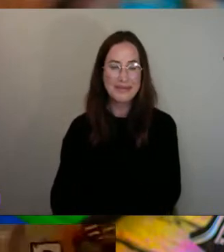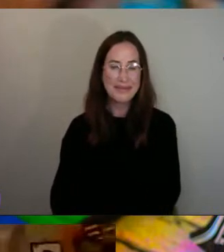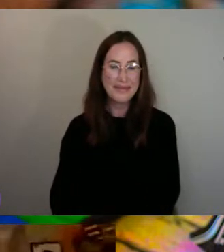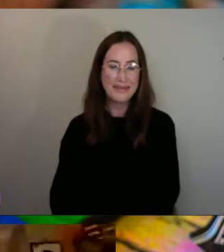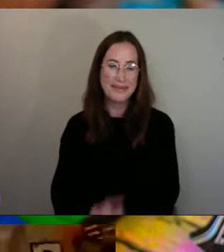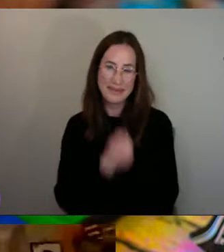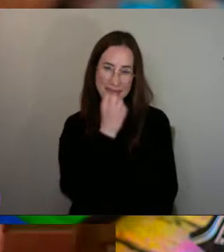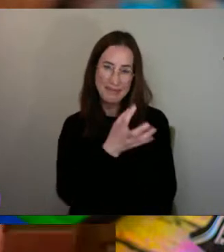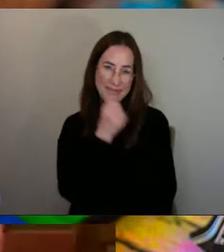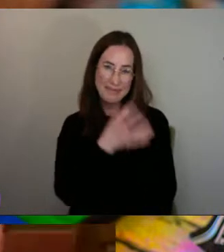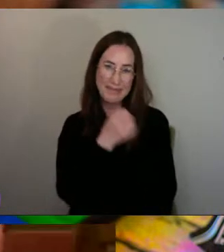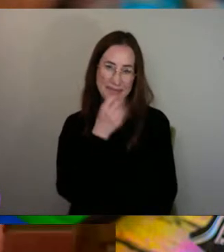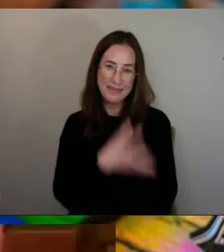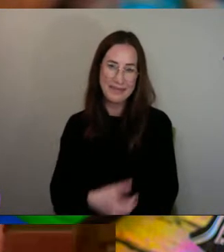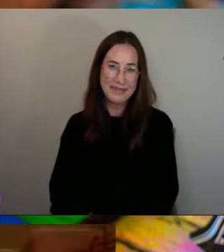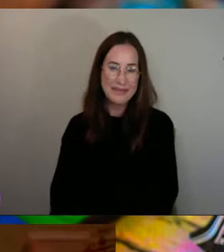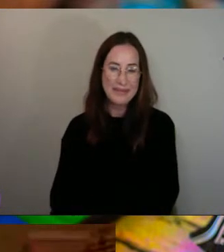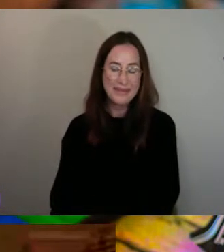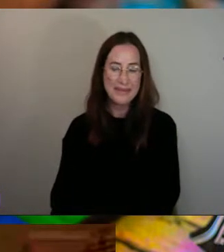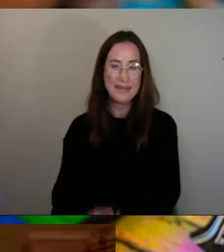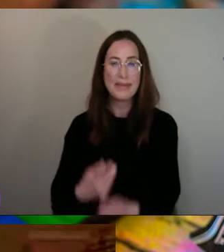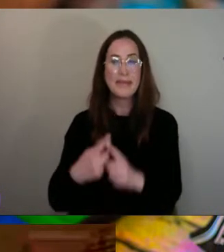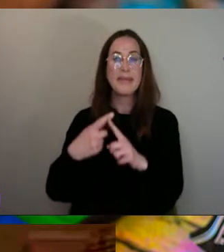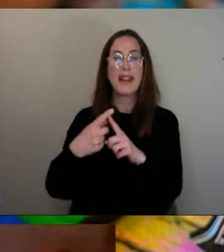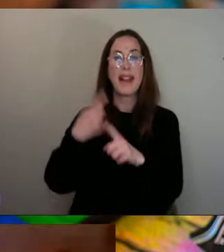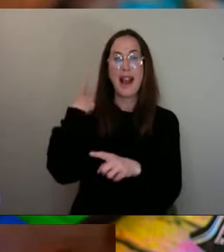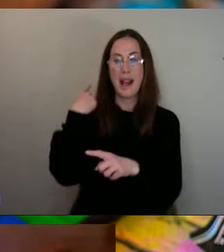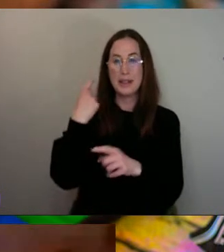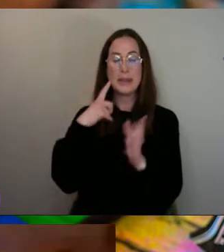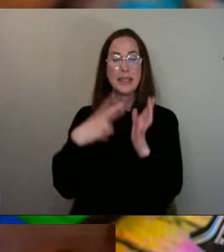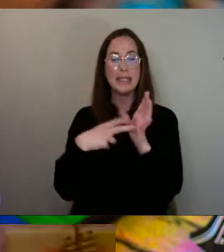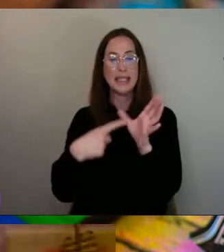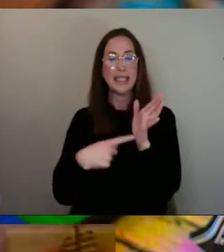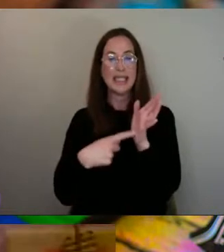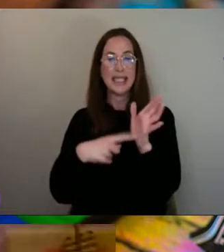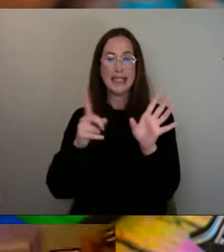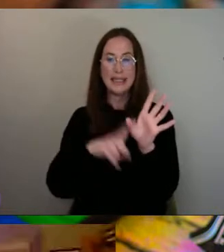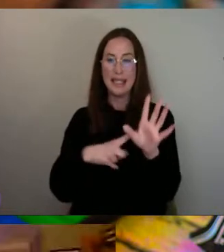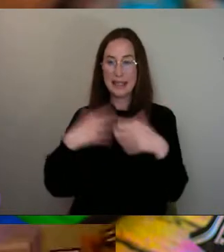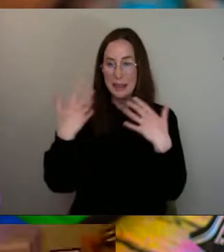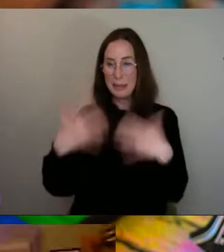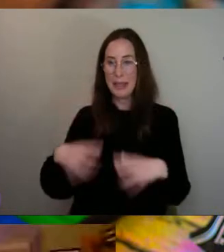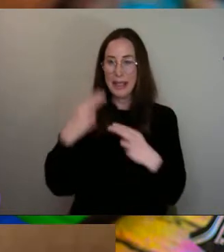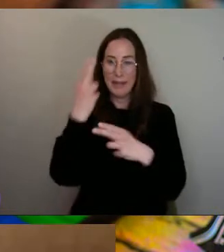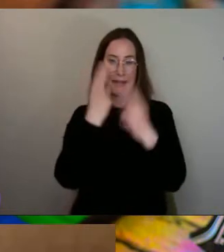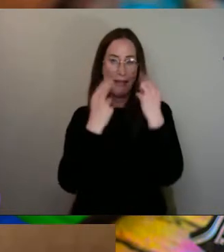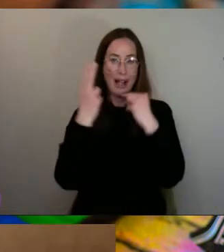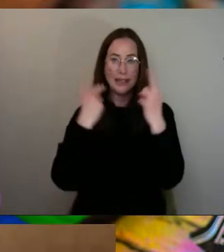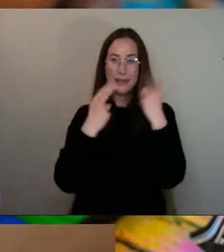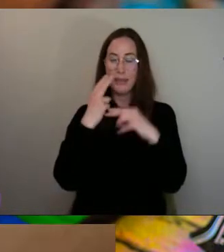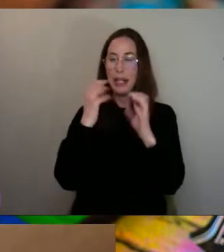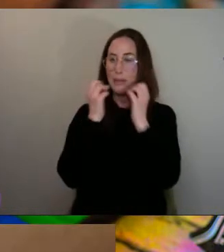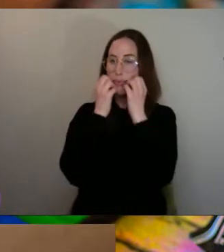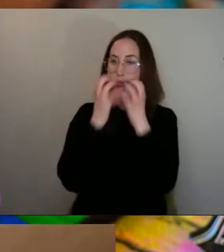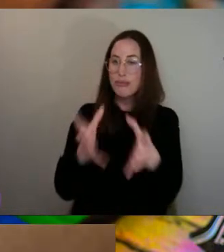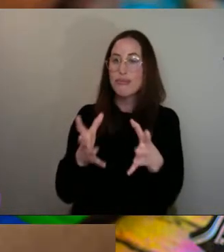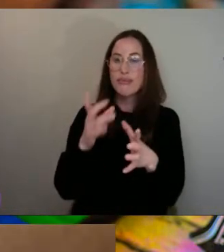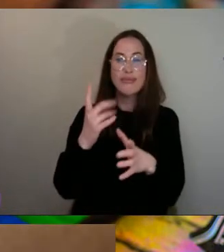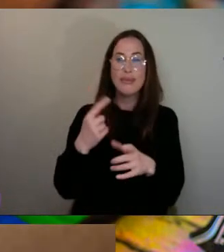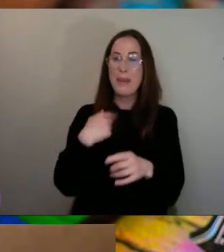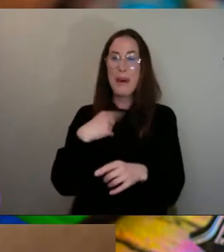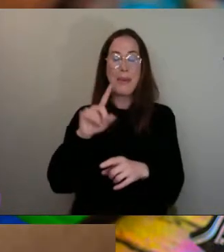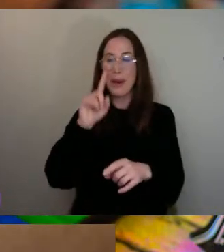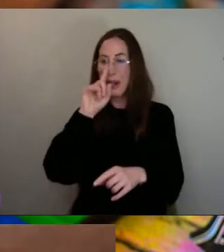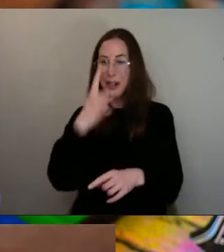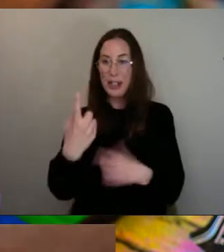Beautiful. And so last week, Natty did some fabulous face paints. And we couldn't get her on the live